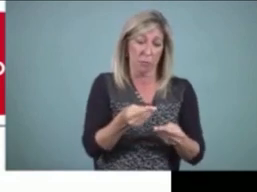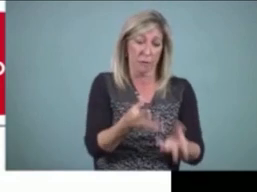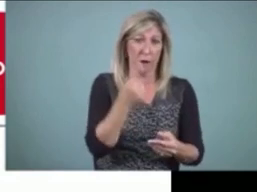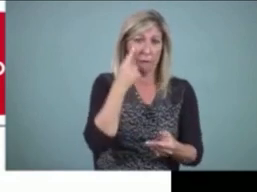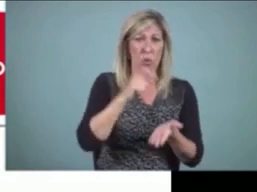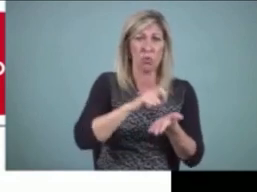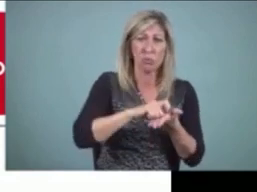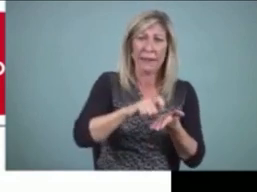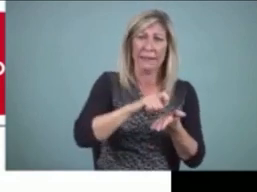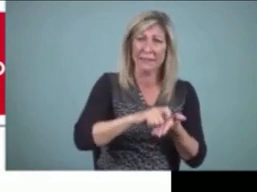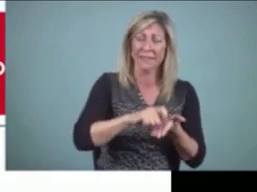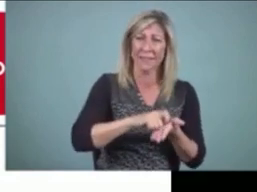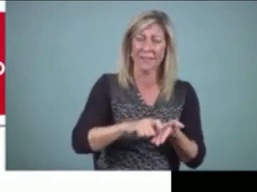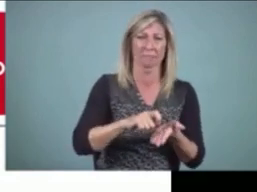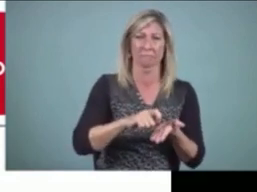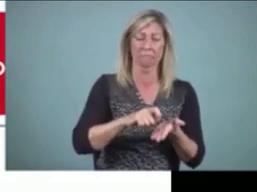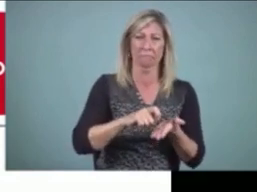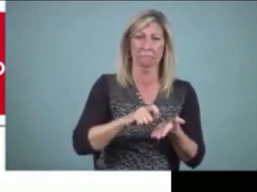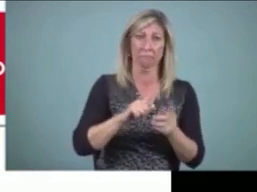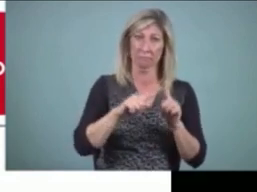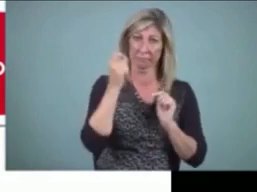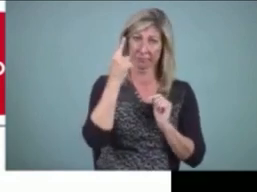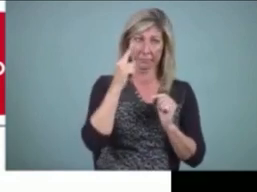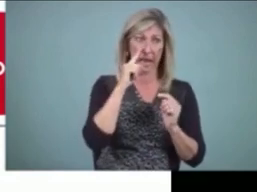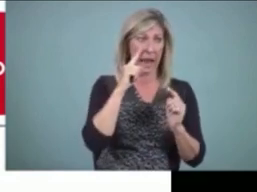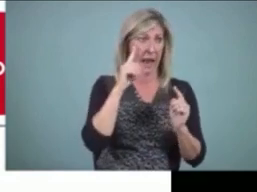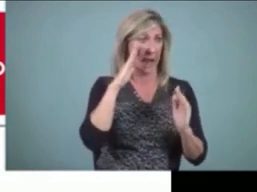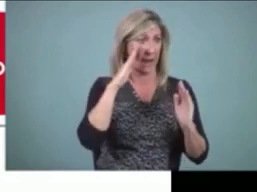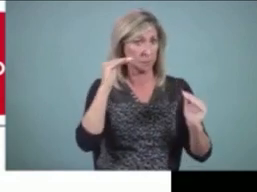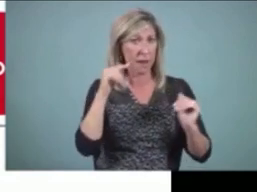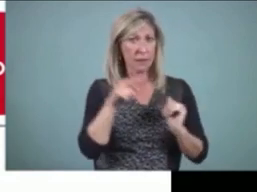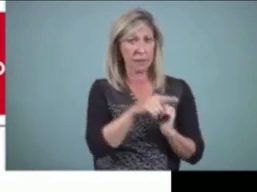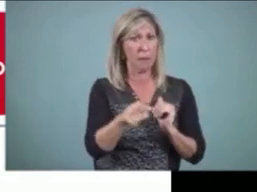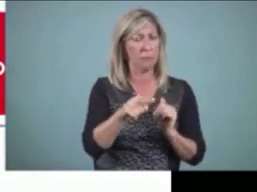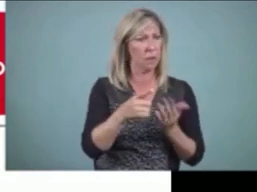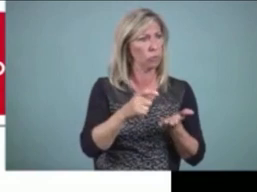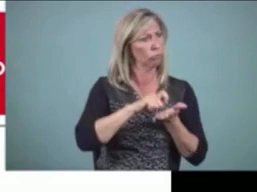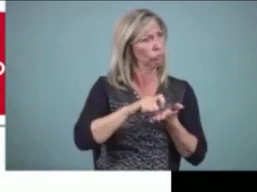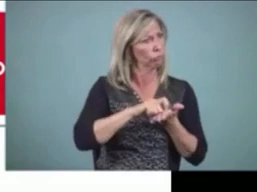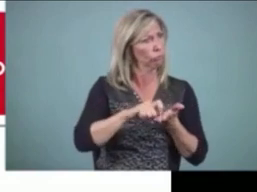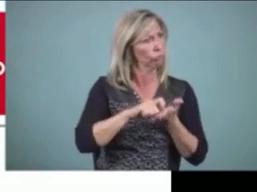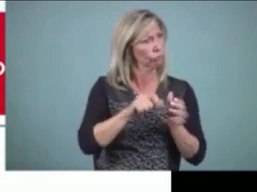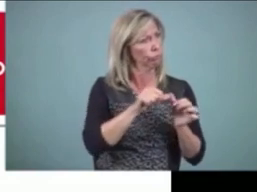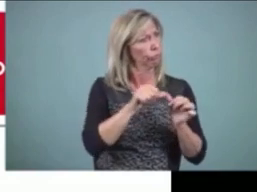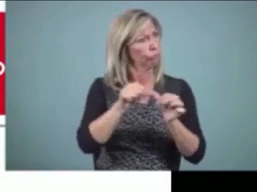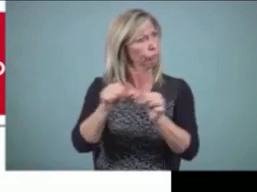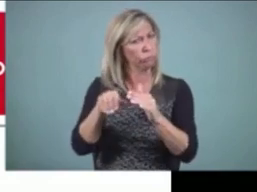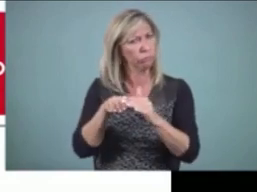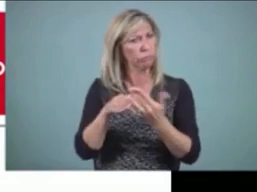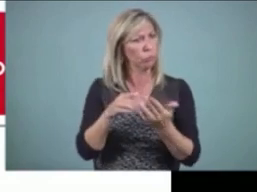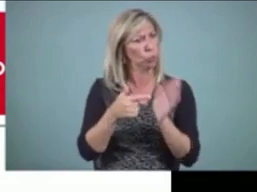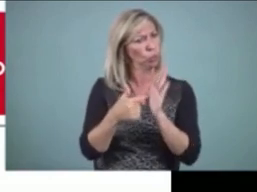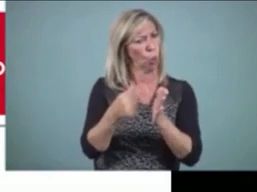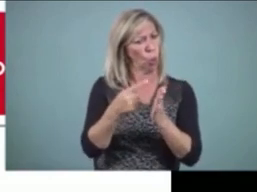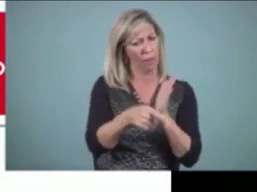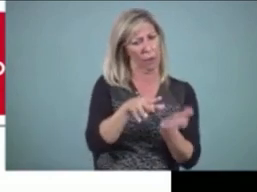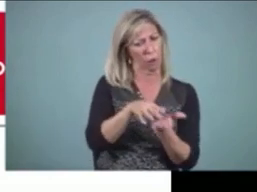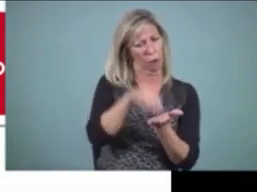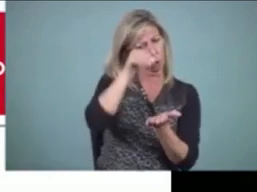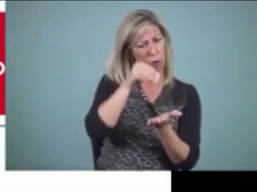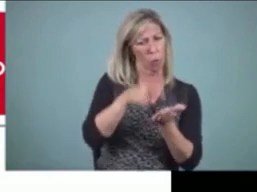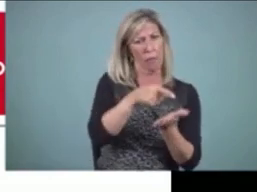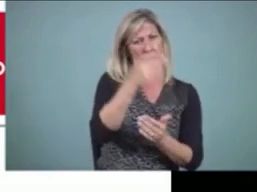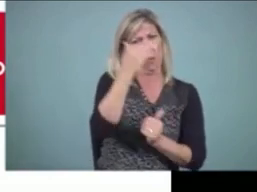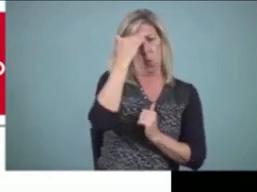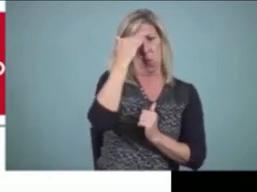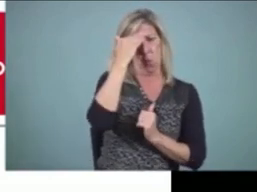expect them, as they go through school, to use writing as the way in which they demonstrate what they know. So there's a bit of a conflict there in that